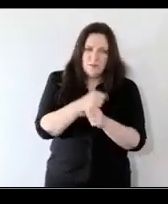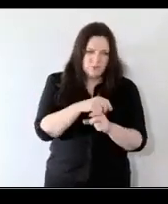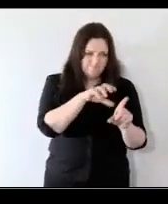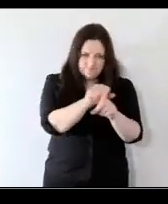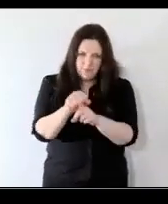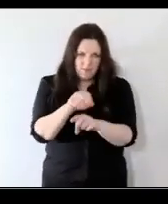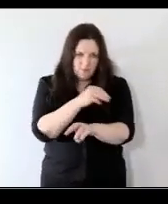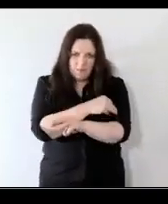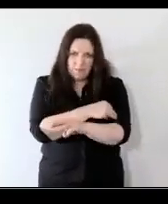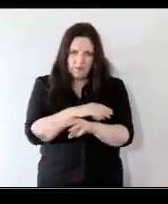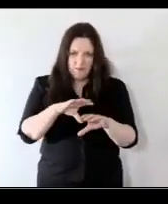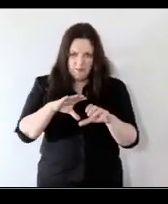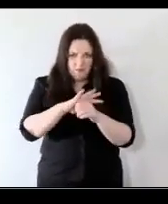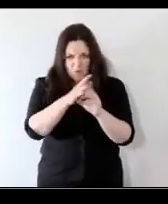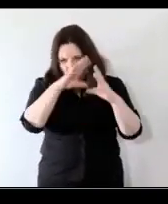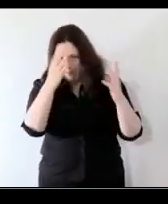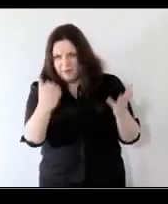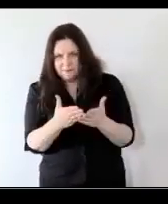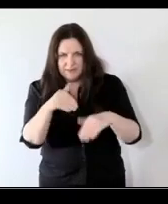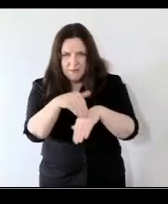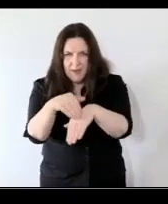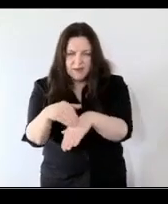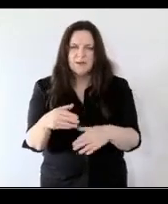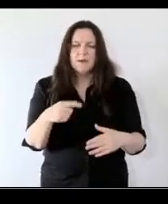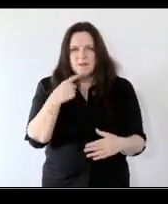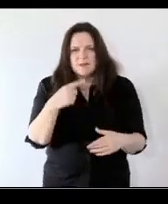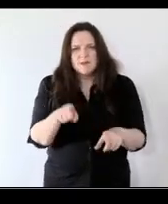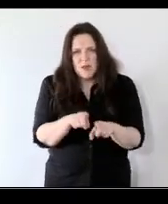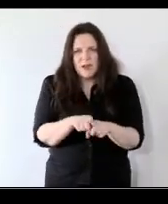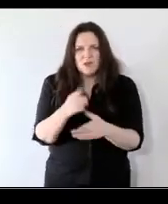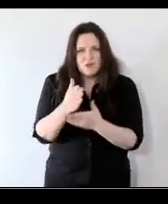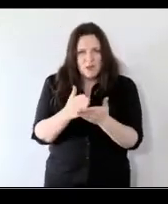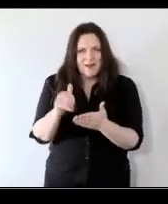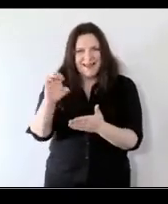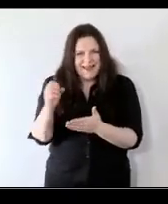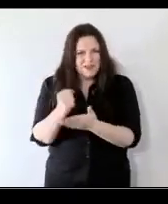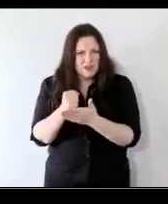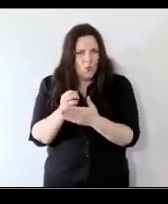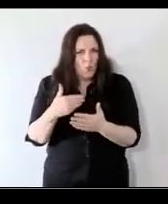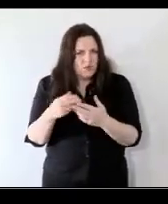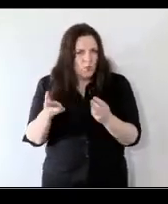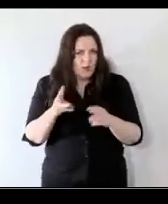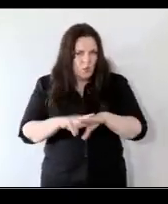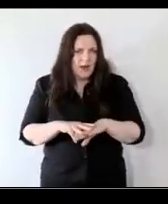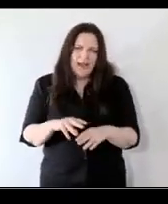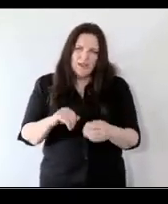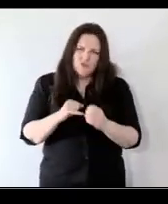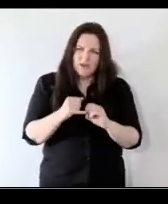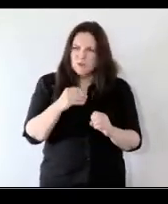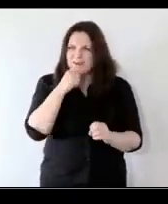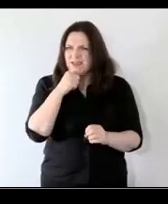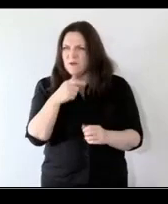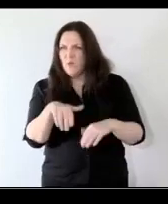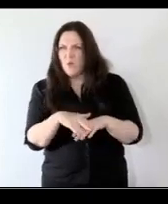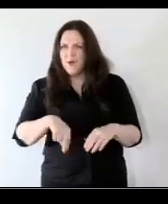the problem understand the global impact to then talking about some use cases case studies what's working and also try and kind of signpost